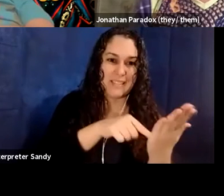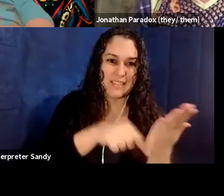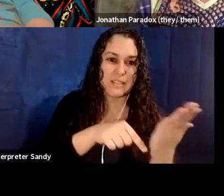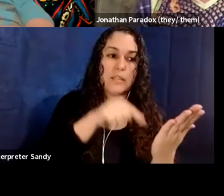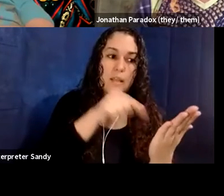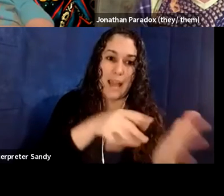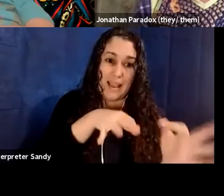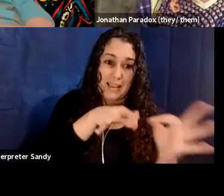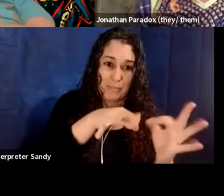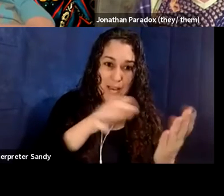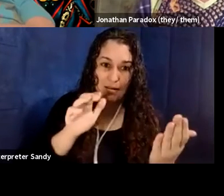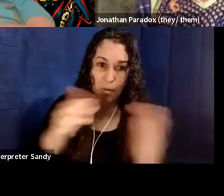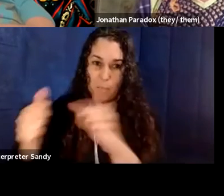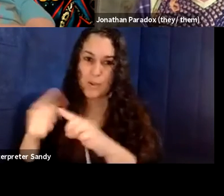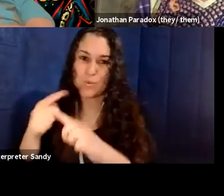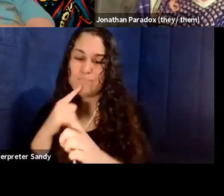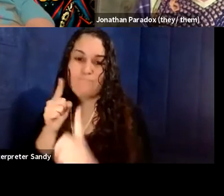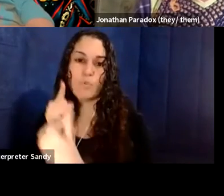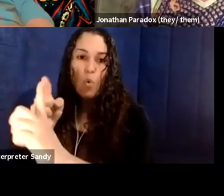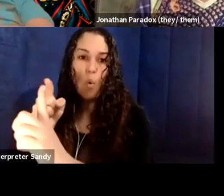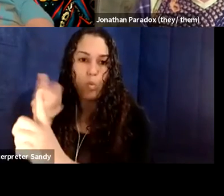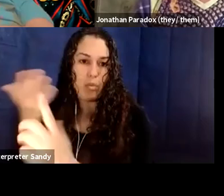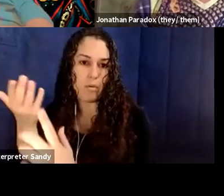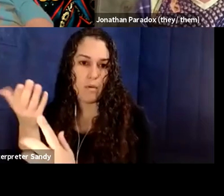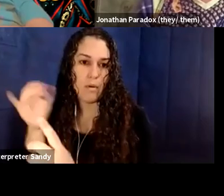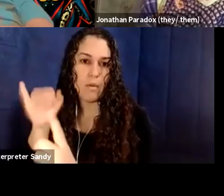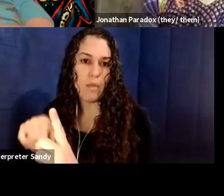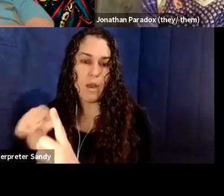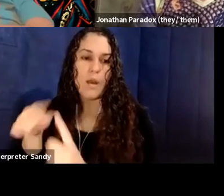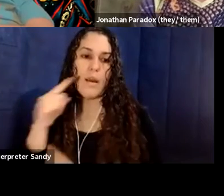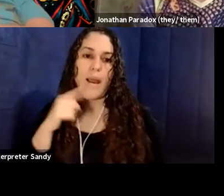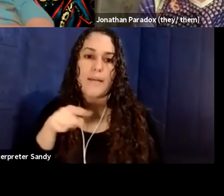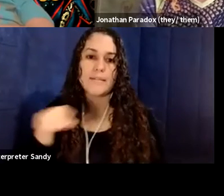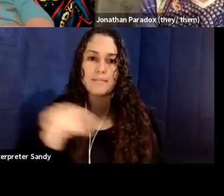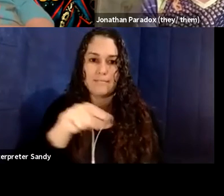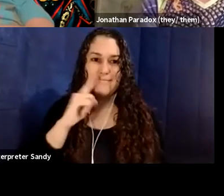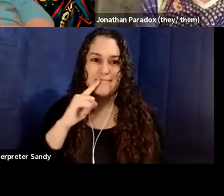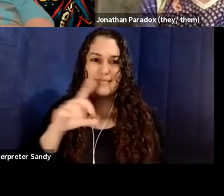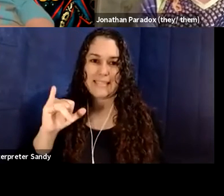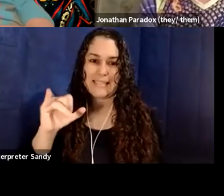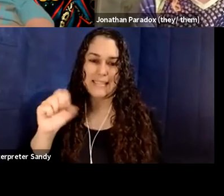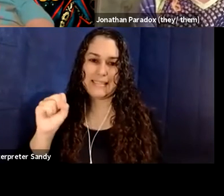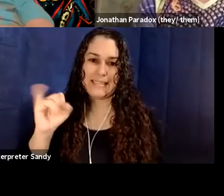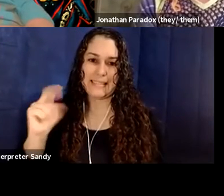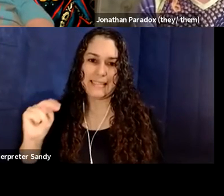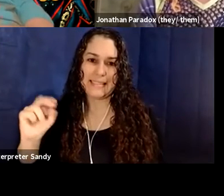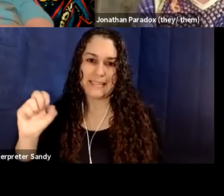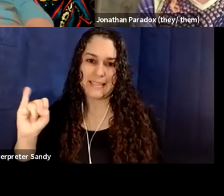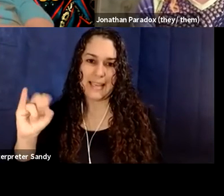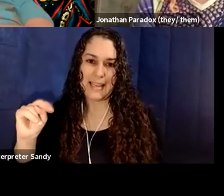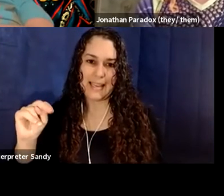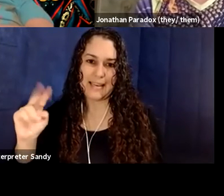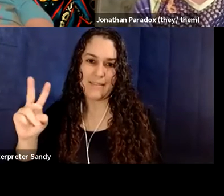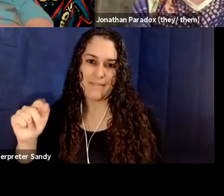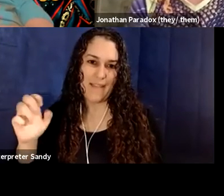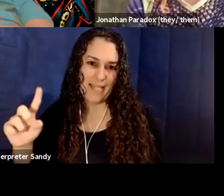justice as Sins Invalid, um, has created the framework to be. Um, so